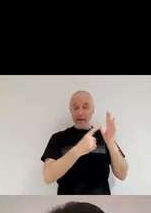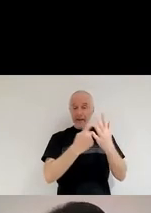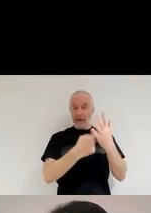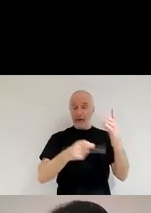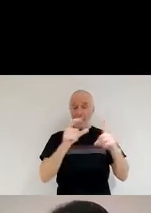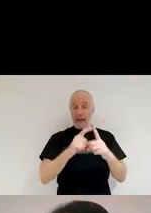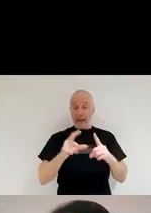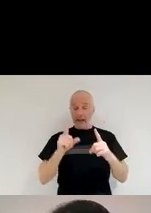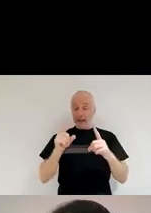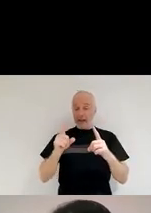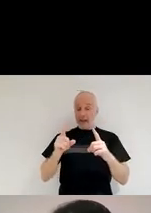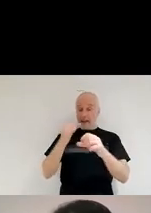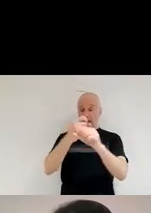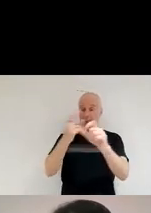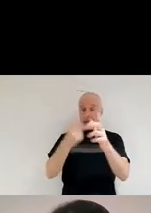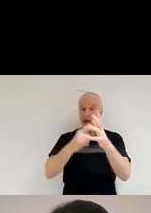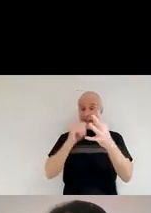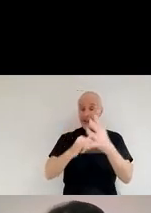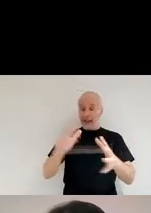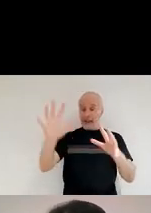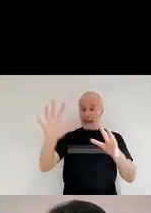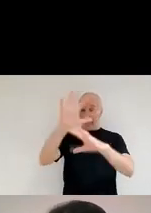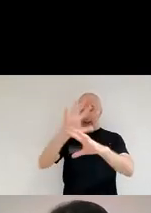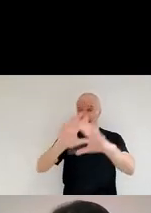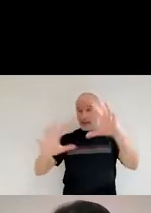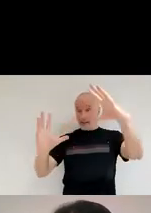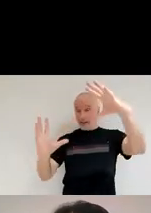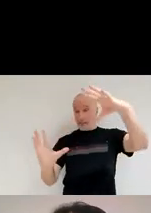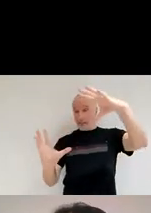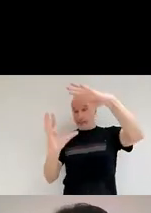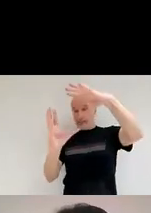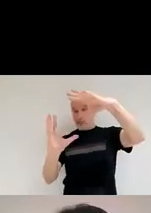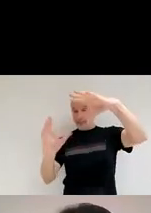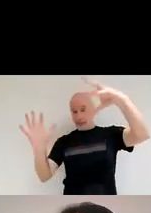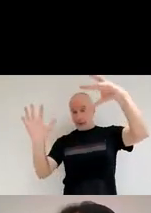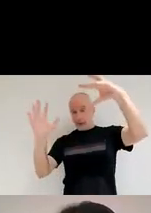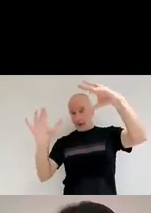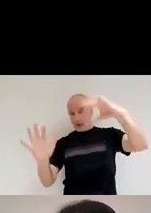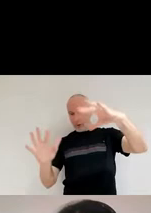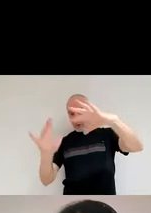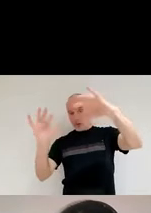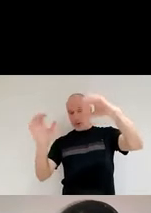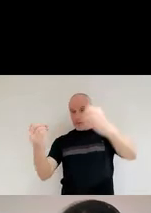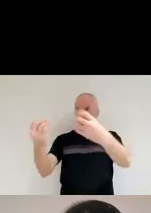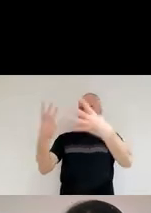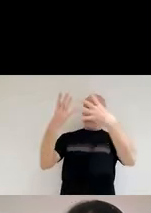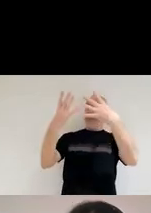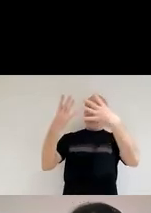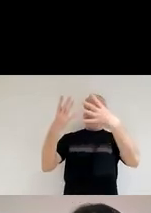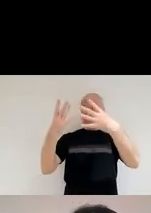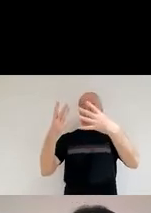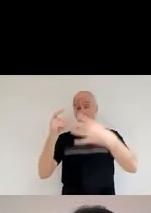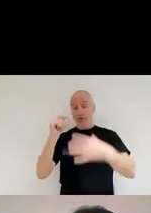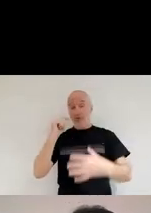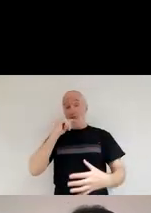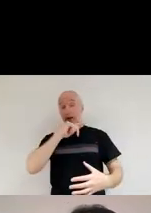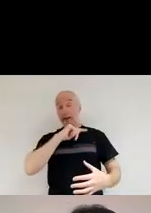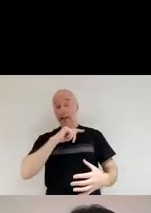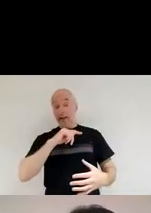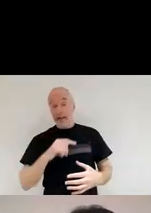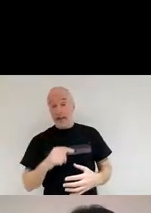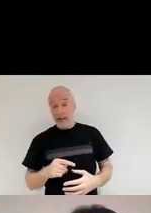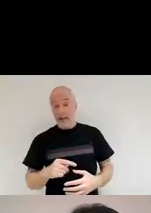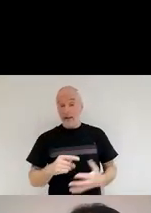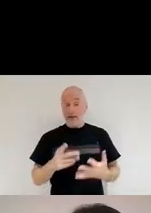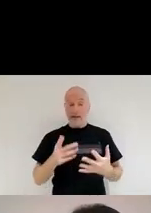that you couldn't see before, and all of this dust suddenly appears and starts glowing, right? So as soon